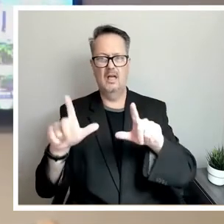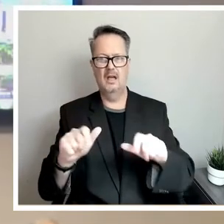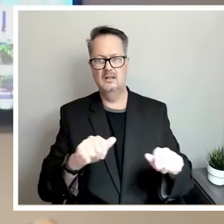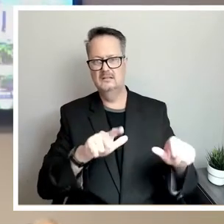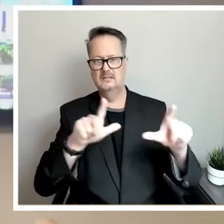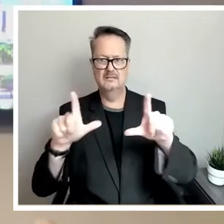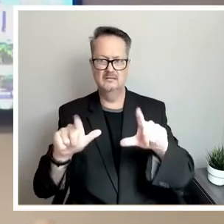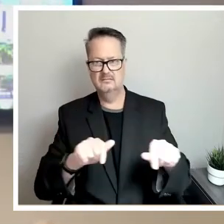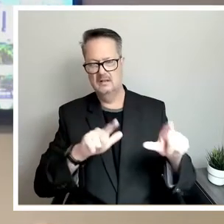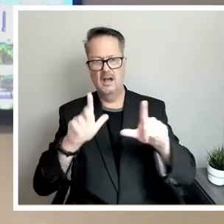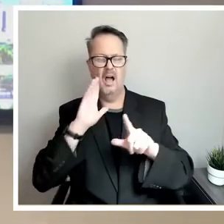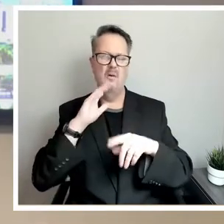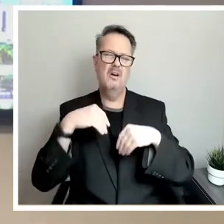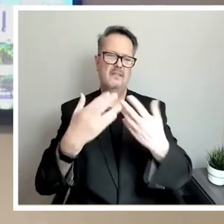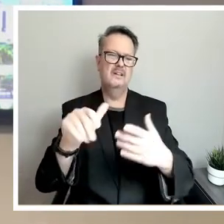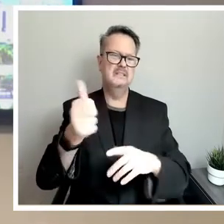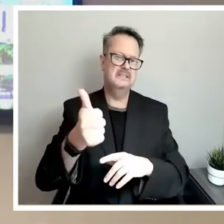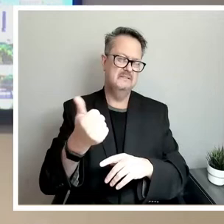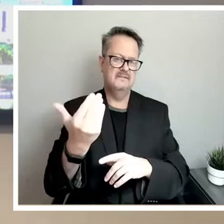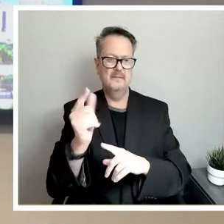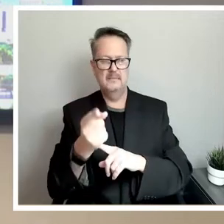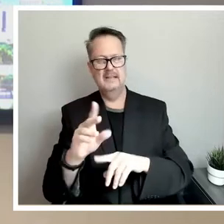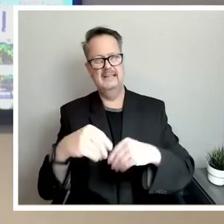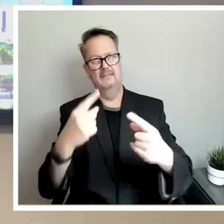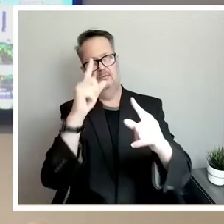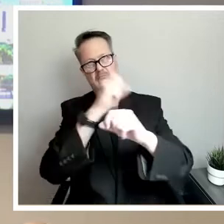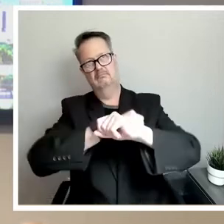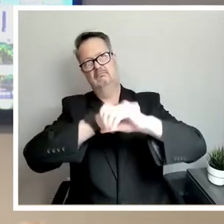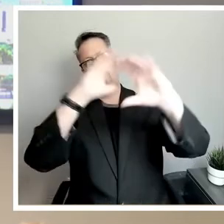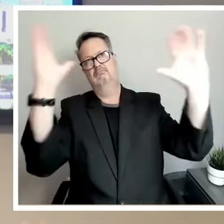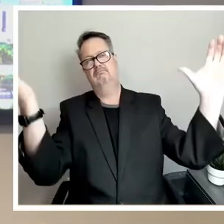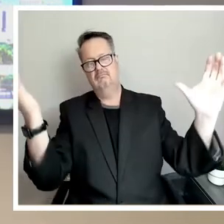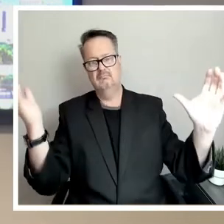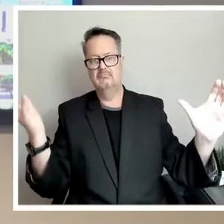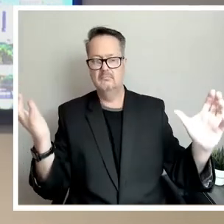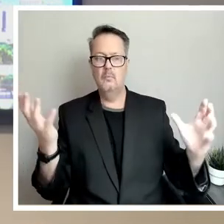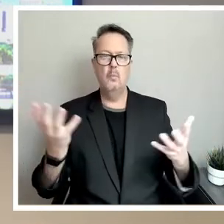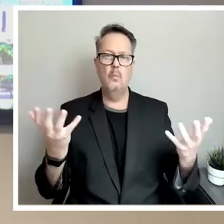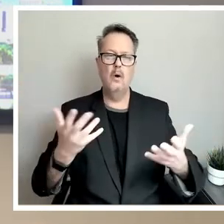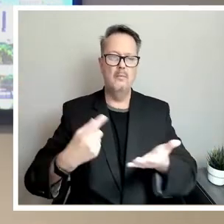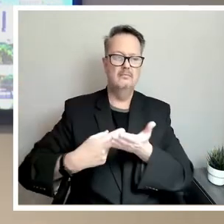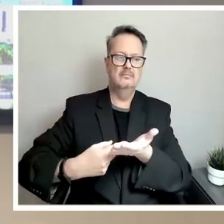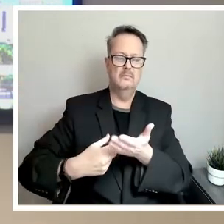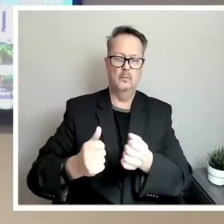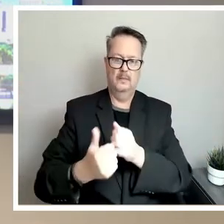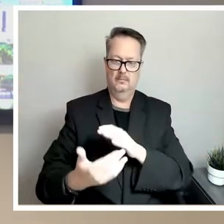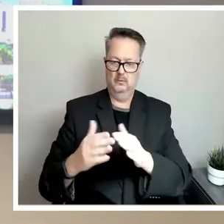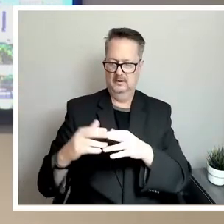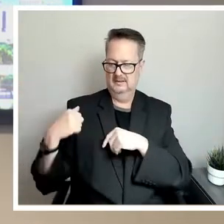minutes just kind of giving a little overview of what we've been talking about with the community over the last couple of weeks.